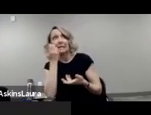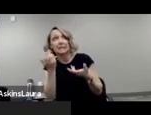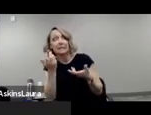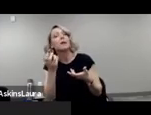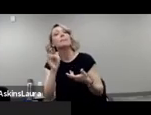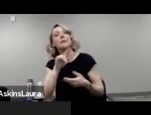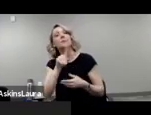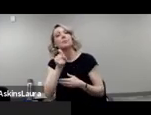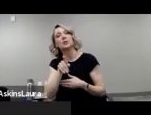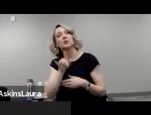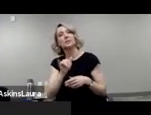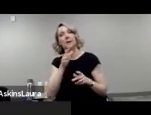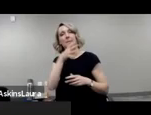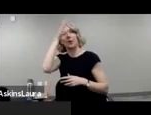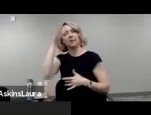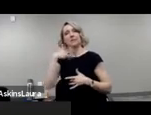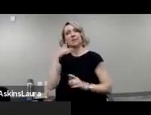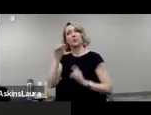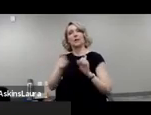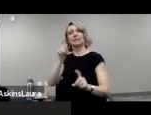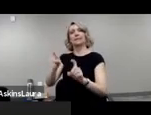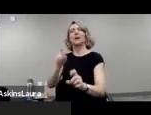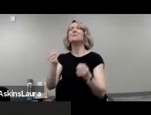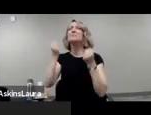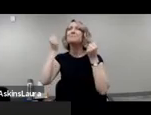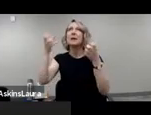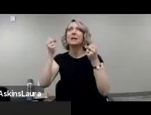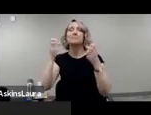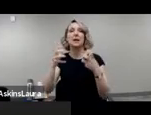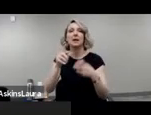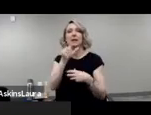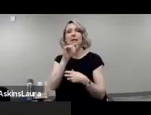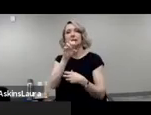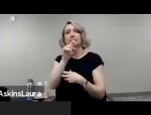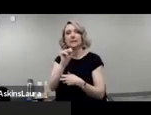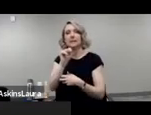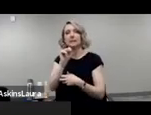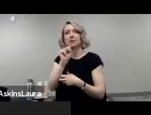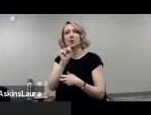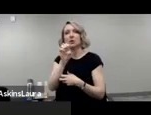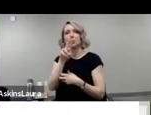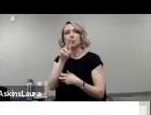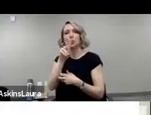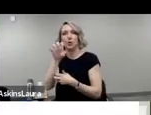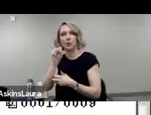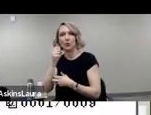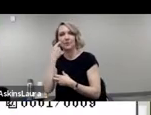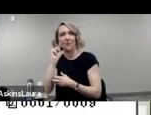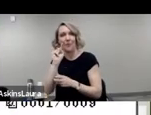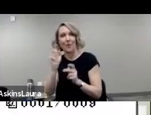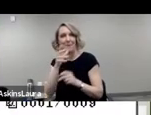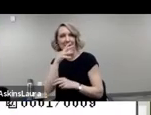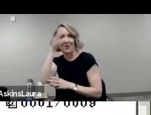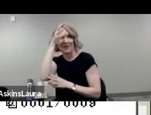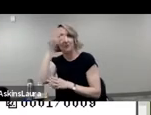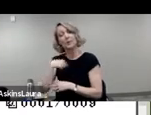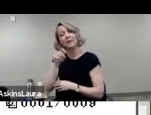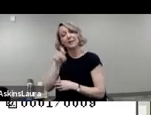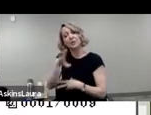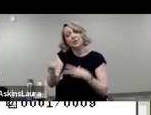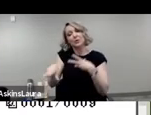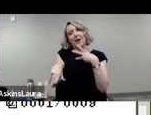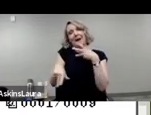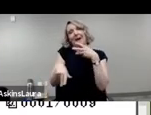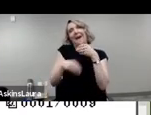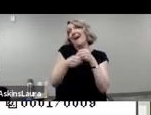These are the questions that are asked. There are so many listservs for parents that we have to make sure that part of that conversation on those listservs is also,